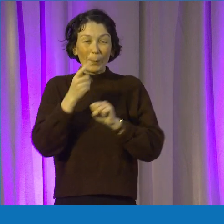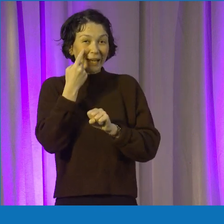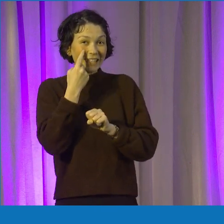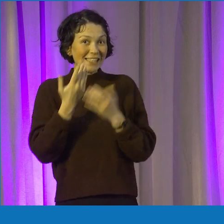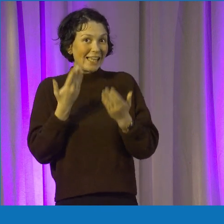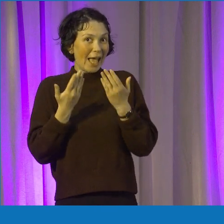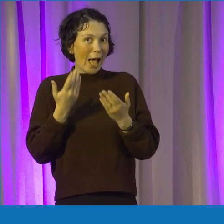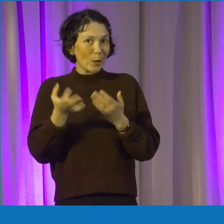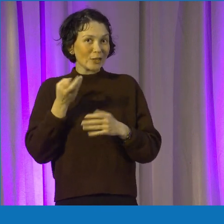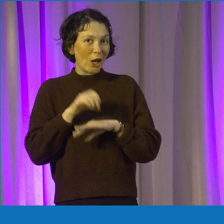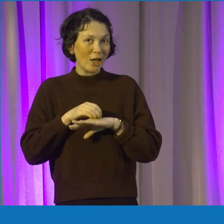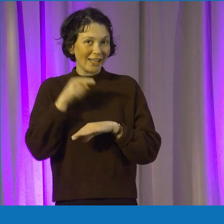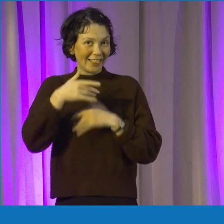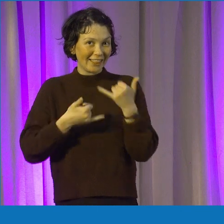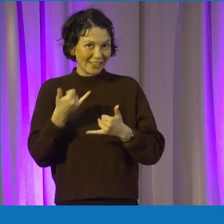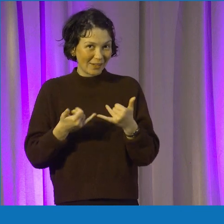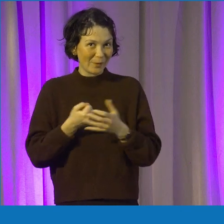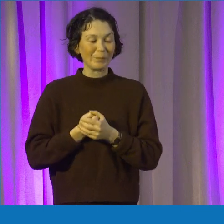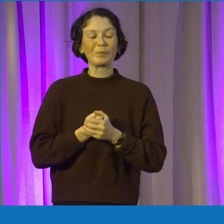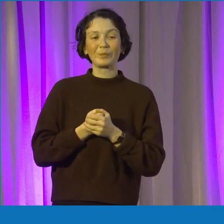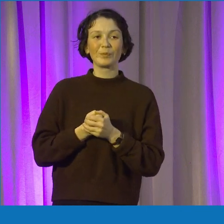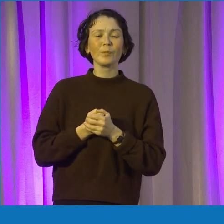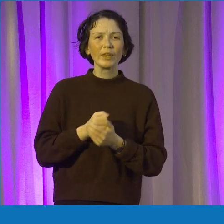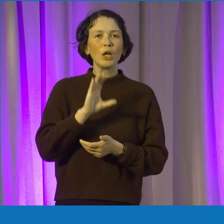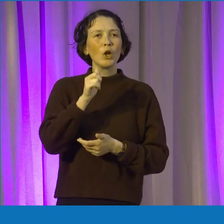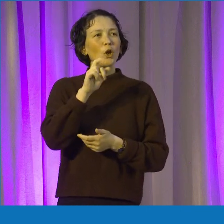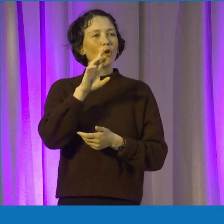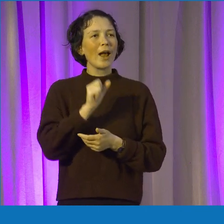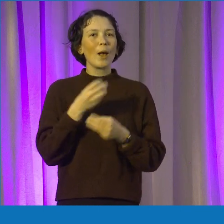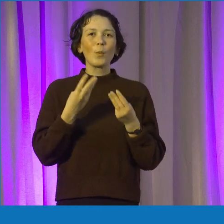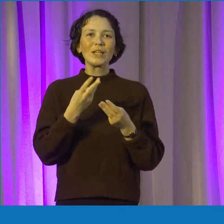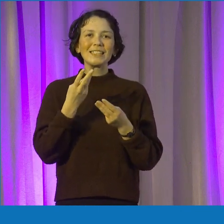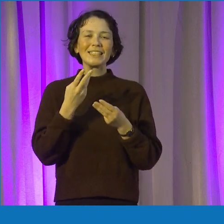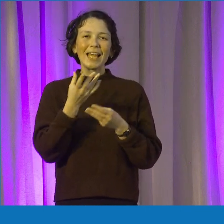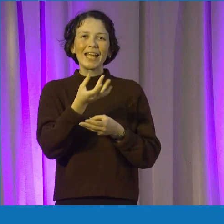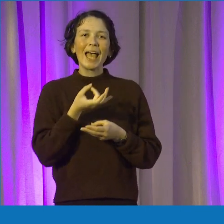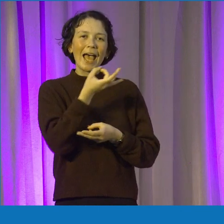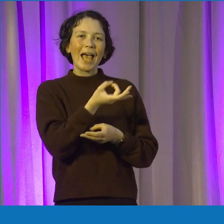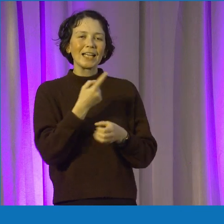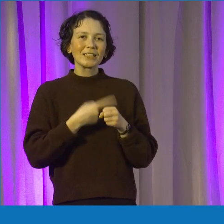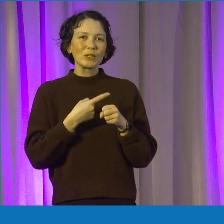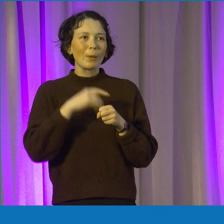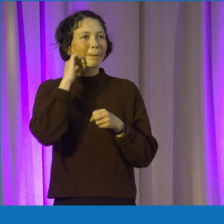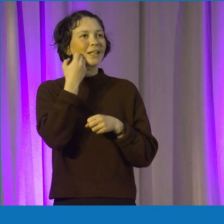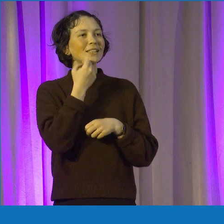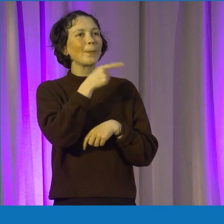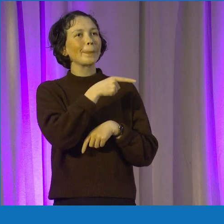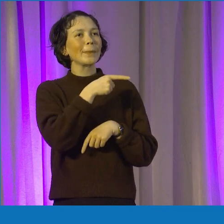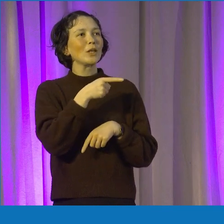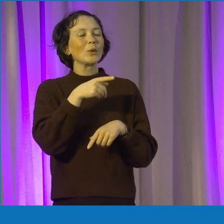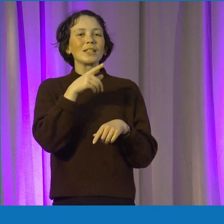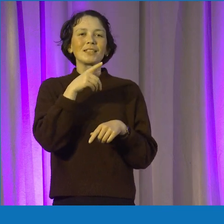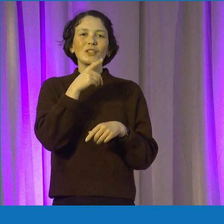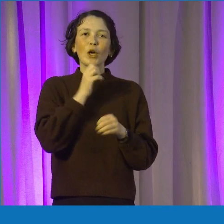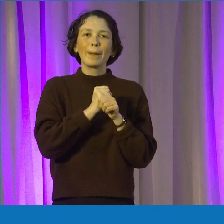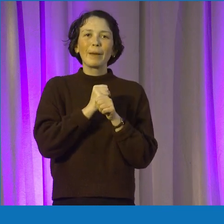And actually, in terms of programs and things that have gone on, Laura, wanted to come back to you because another one is this concept of finding mentorship is something that's really